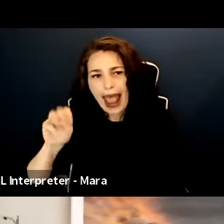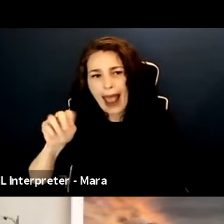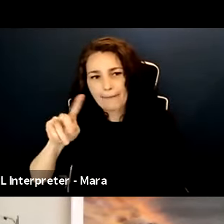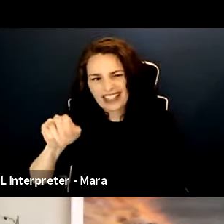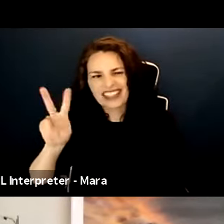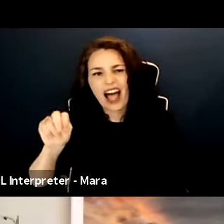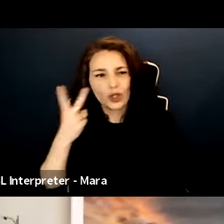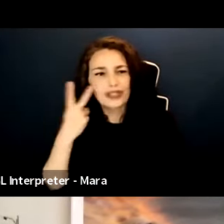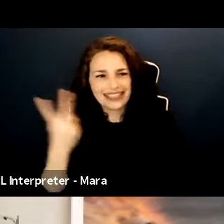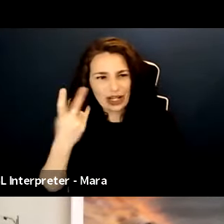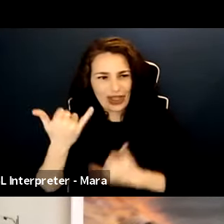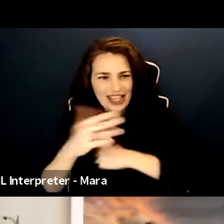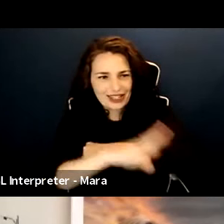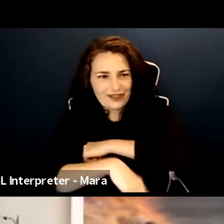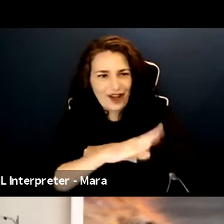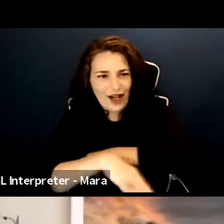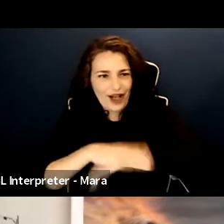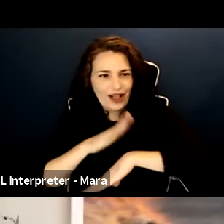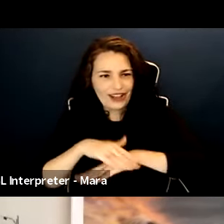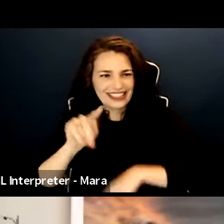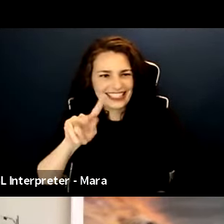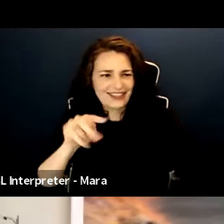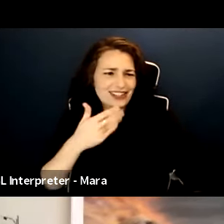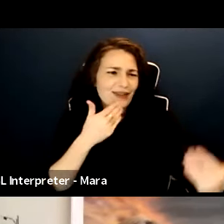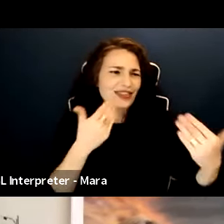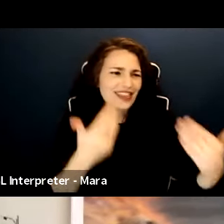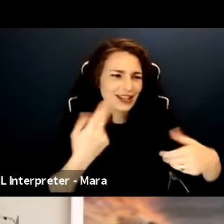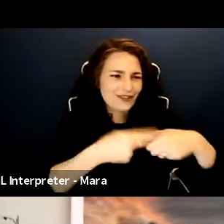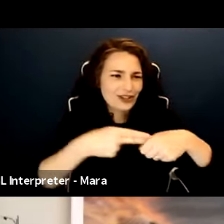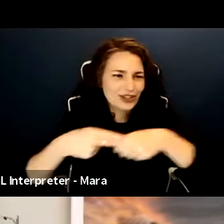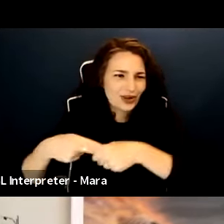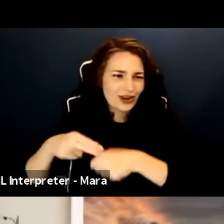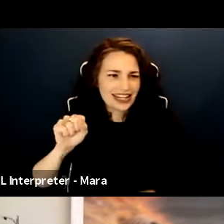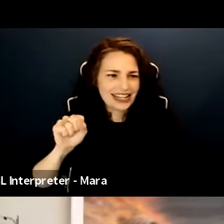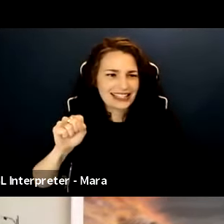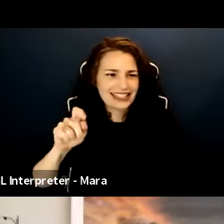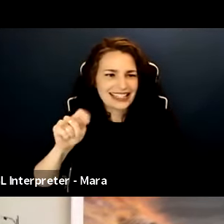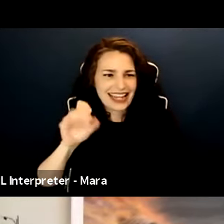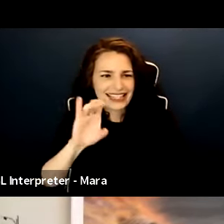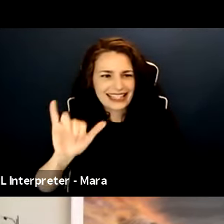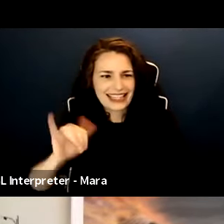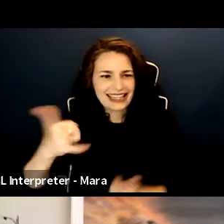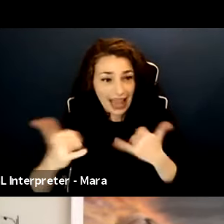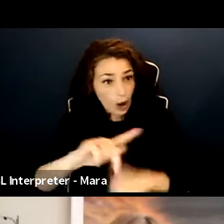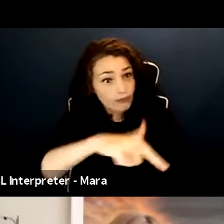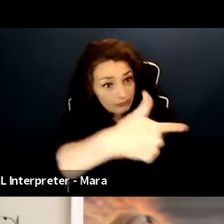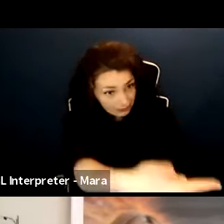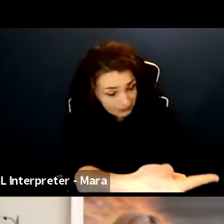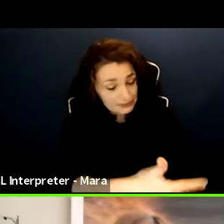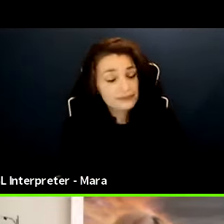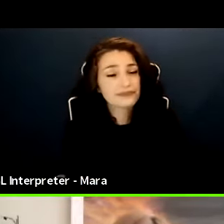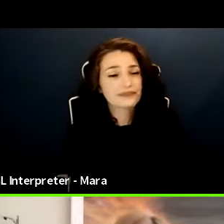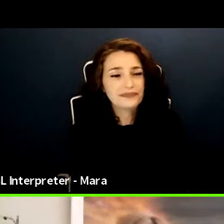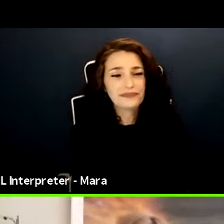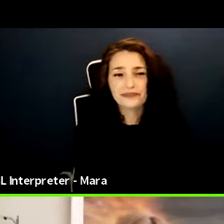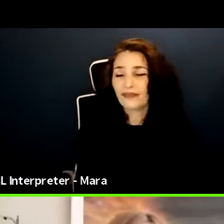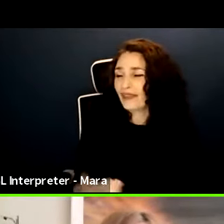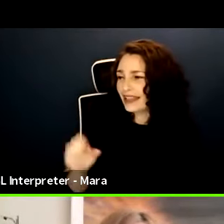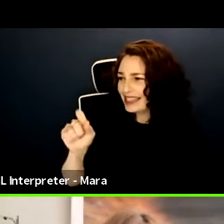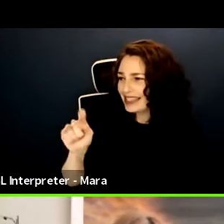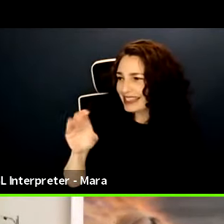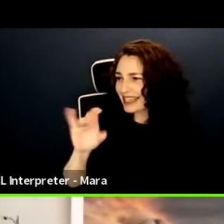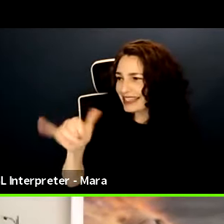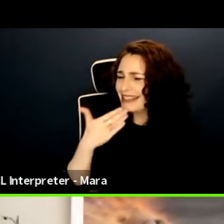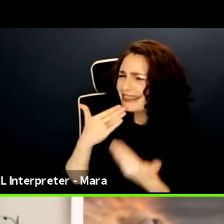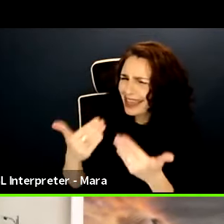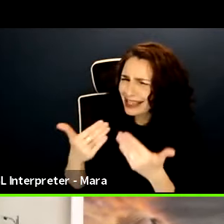I'm so happy that you're here. Thank you for being with us. And I'm going to turn it over to you. Thank you so much, Gabrielle. And